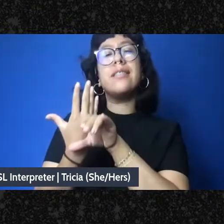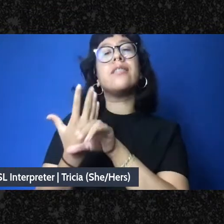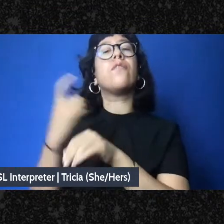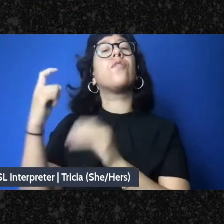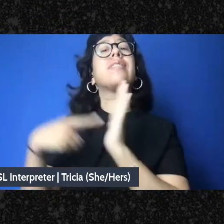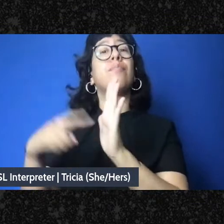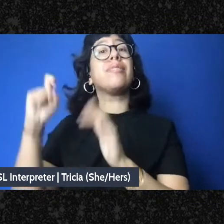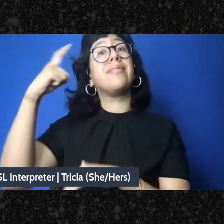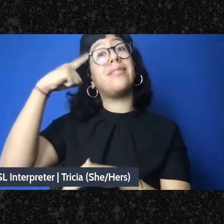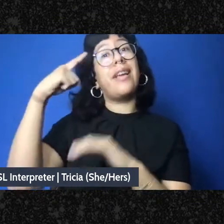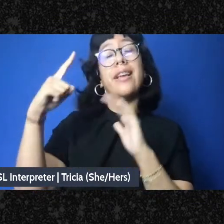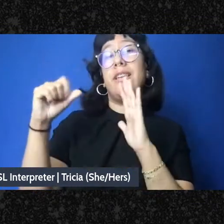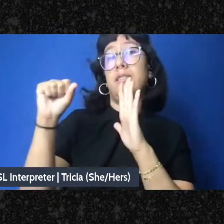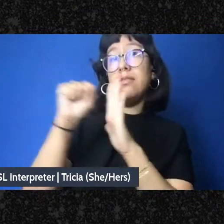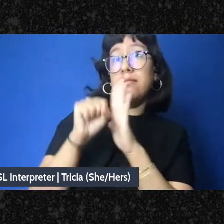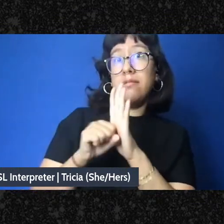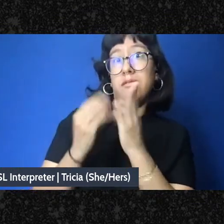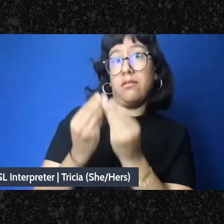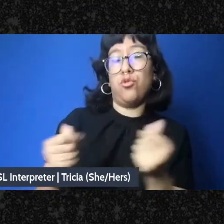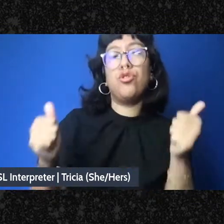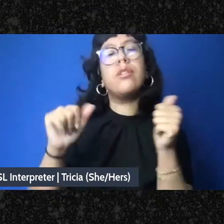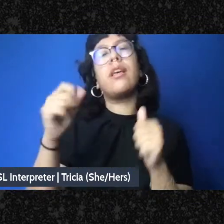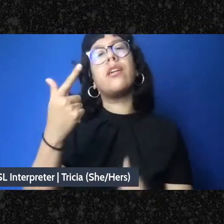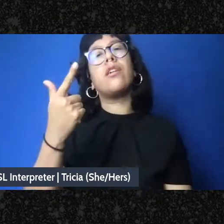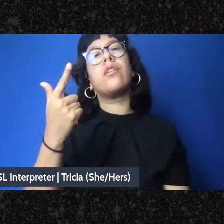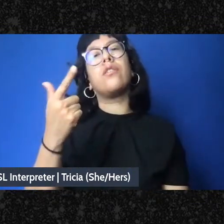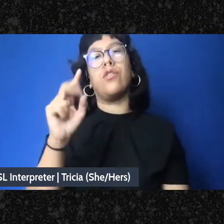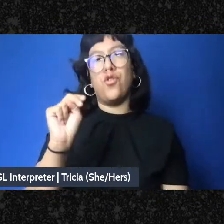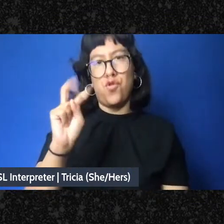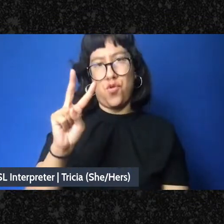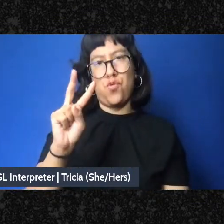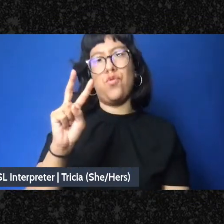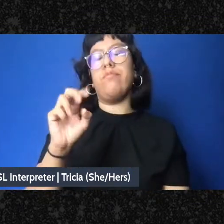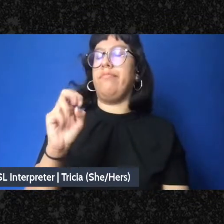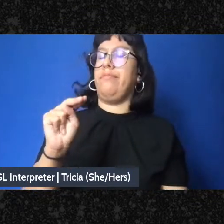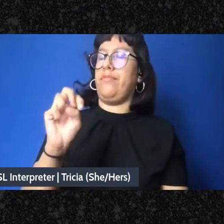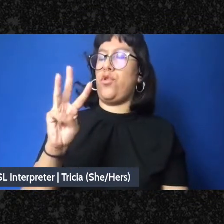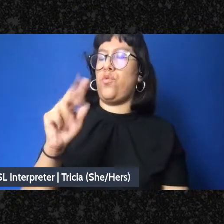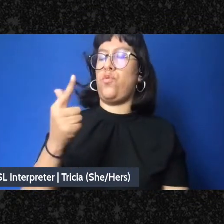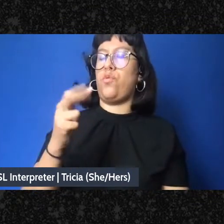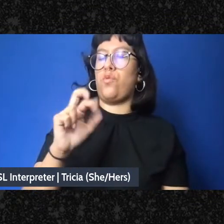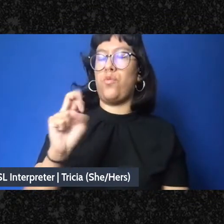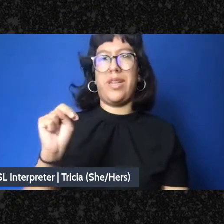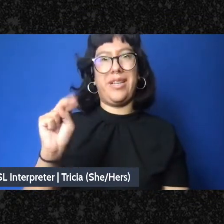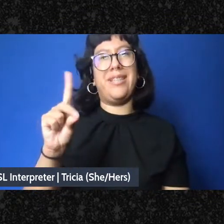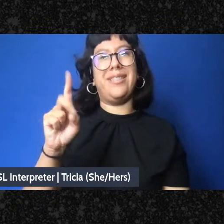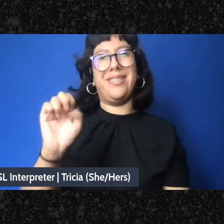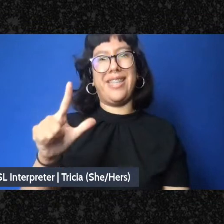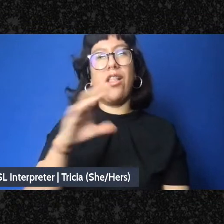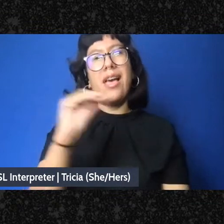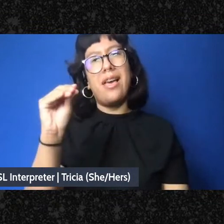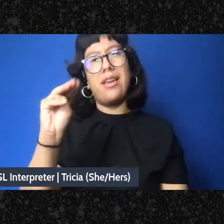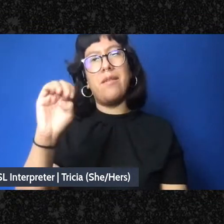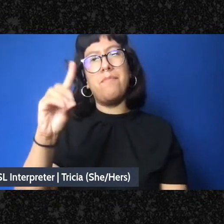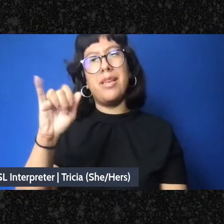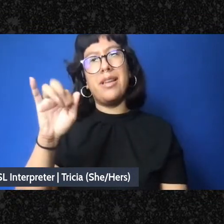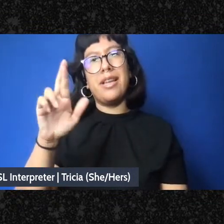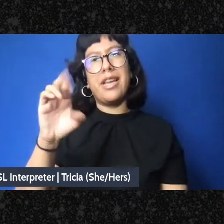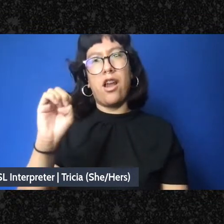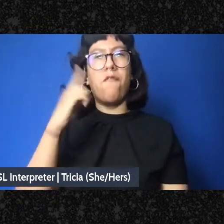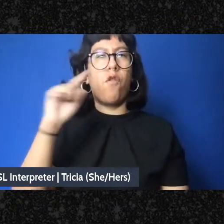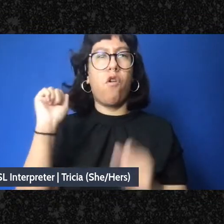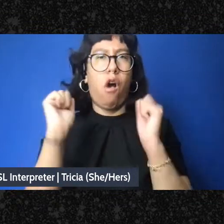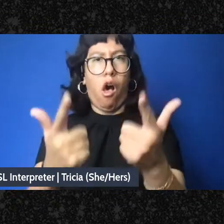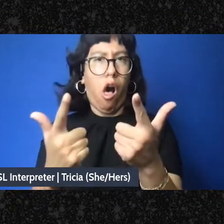New Deal and Medicare for All, given some of the shortcomings of those proposals? And what role do